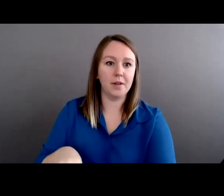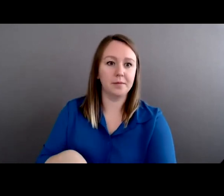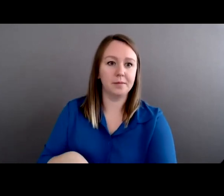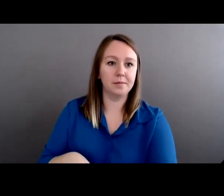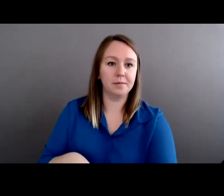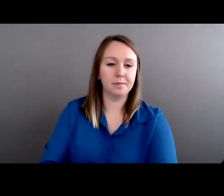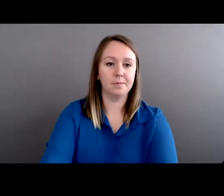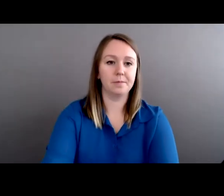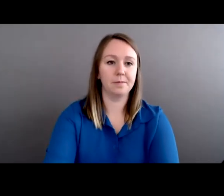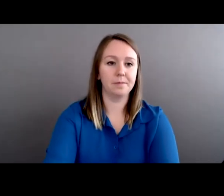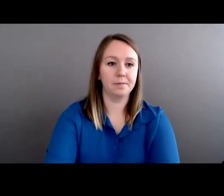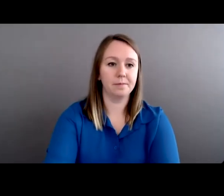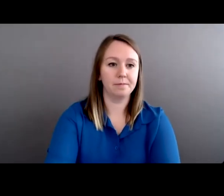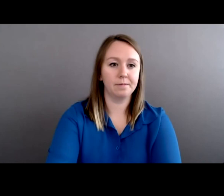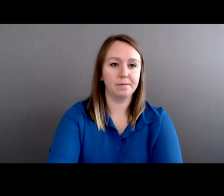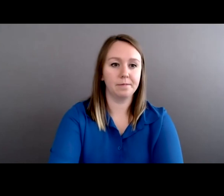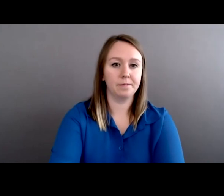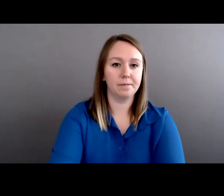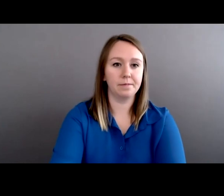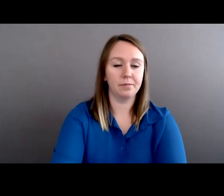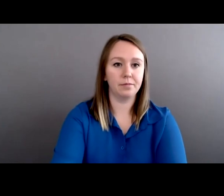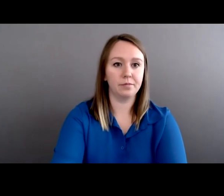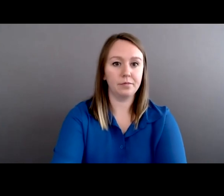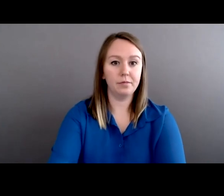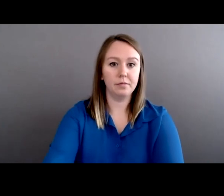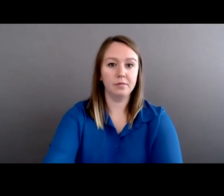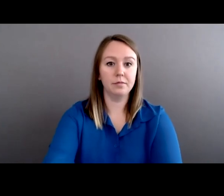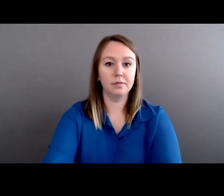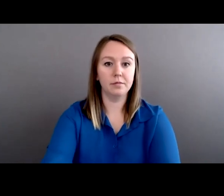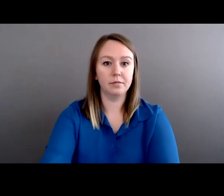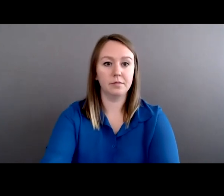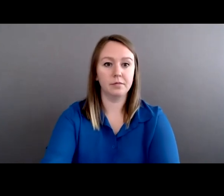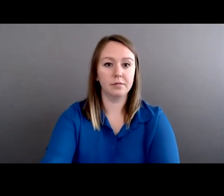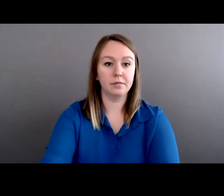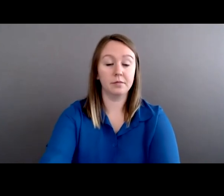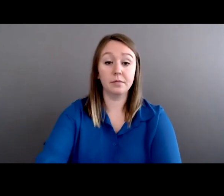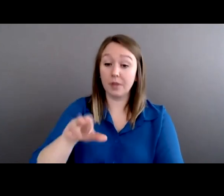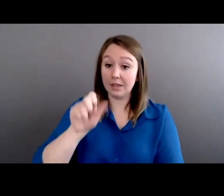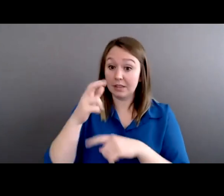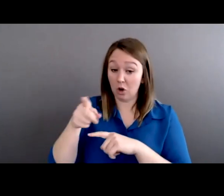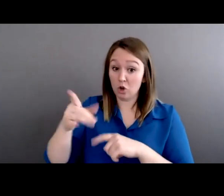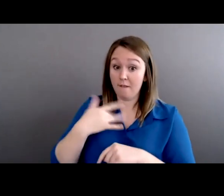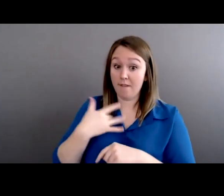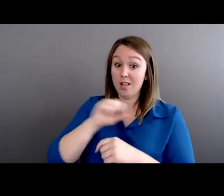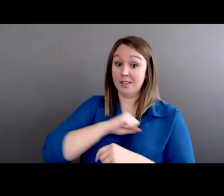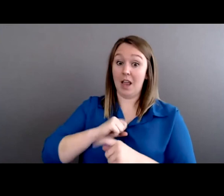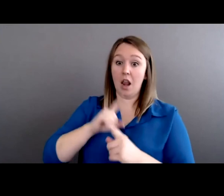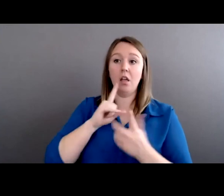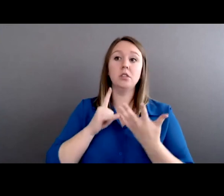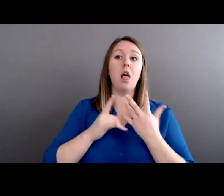In your opinion, Sarah, do you think that the Senate is dragging their feet with reauthorizing VAWA because they don't want us to have